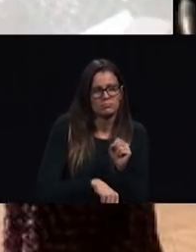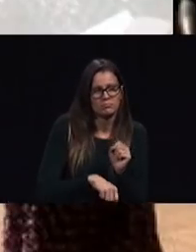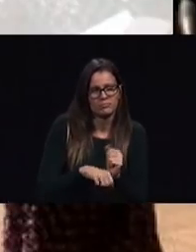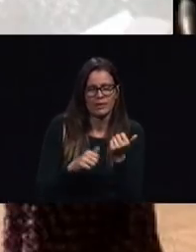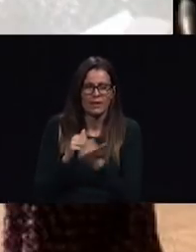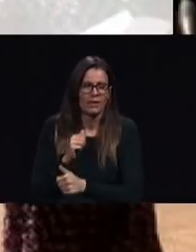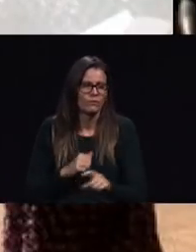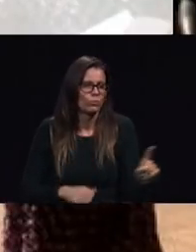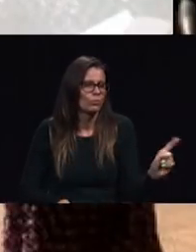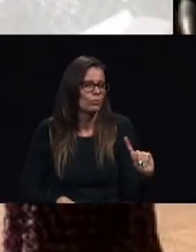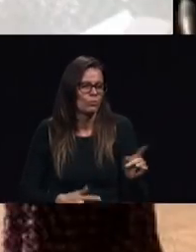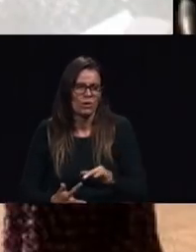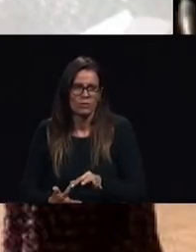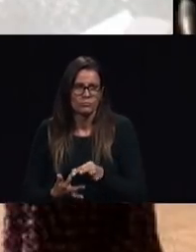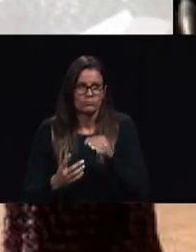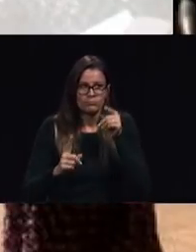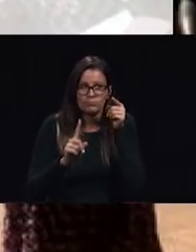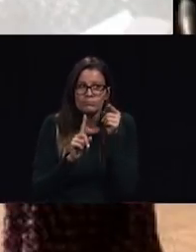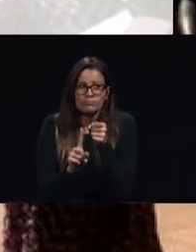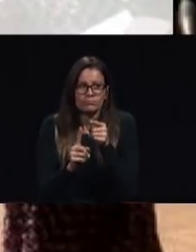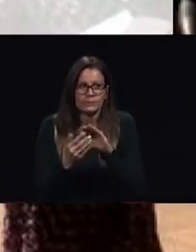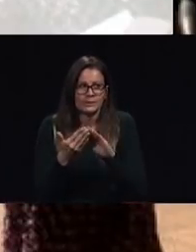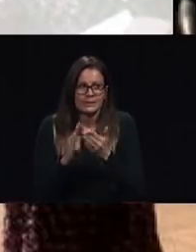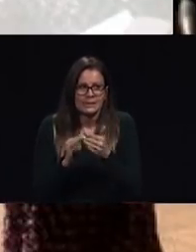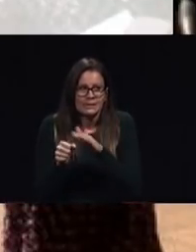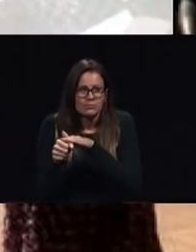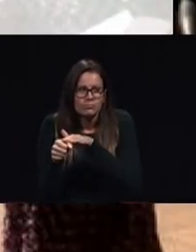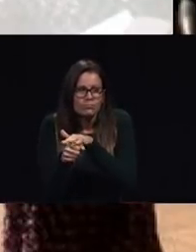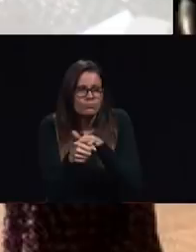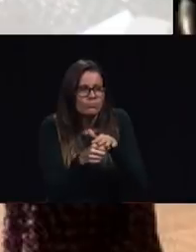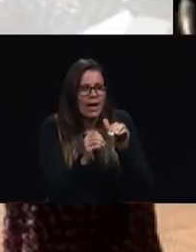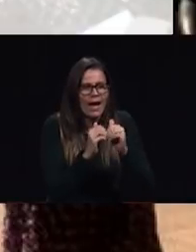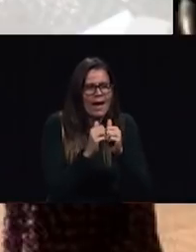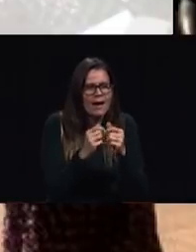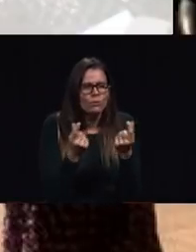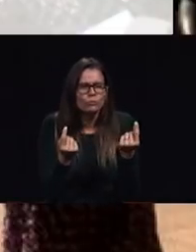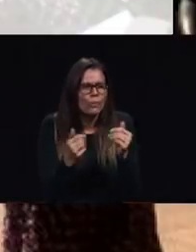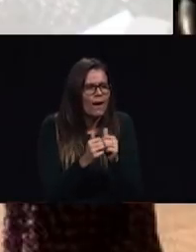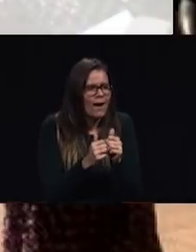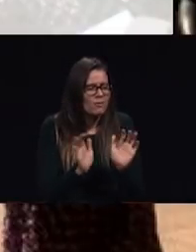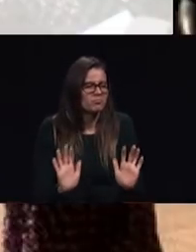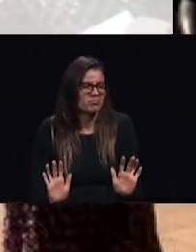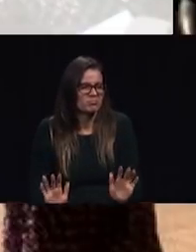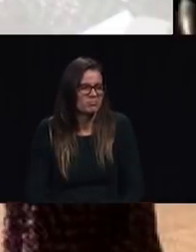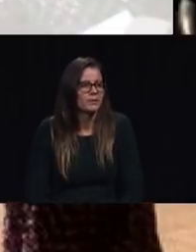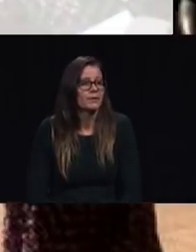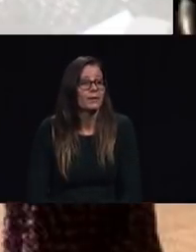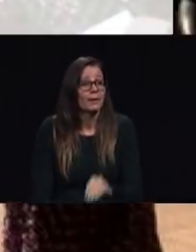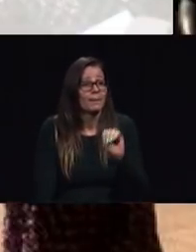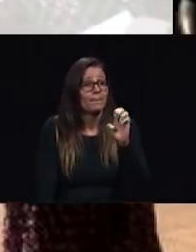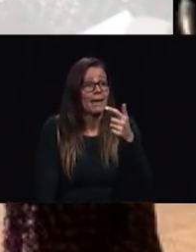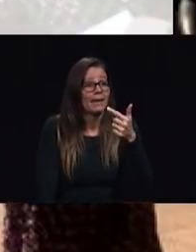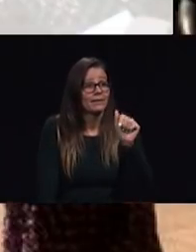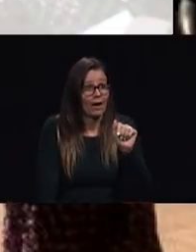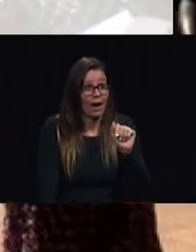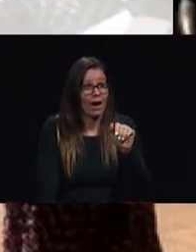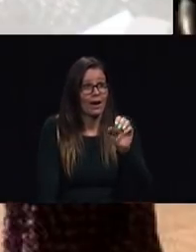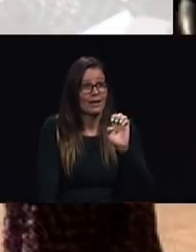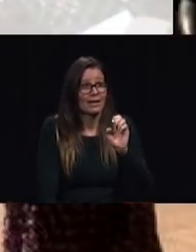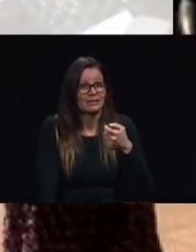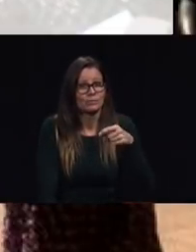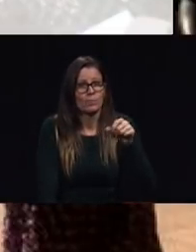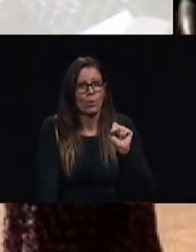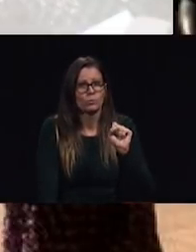how is this done mega expos up to 34,000 people smaller